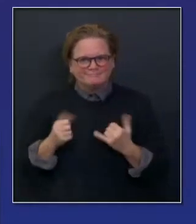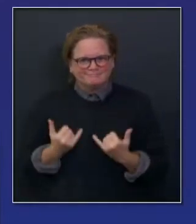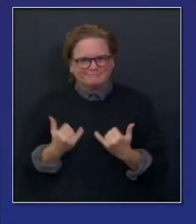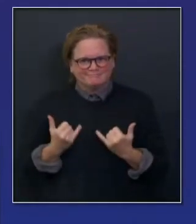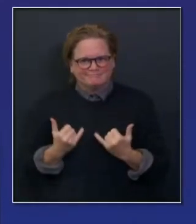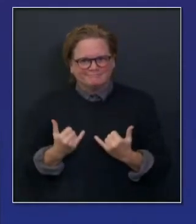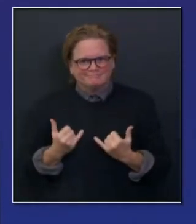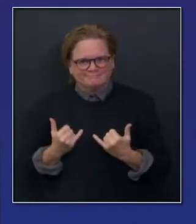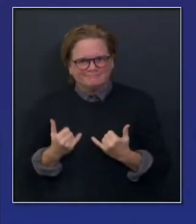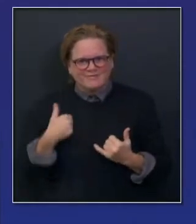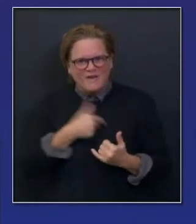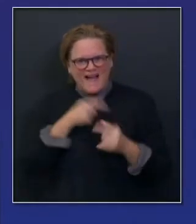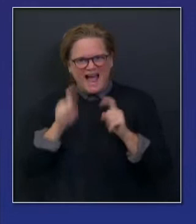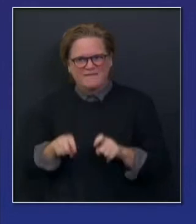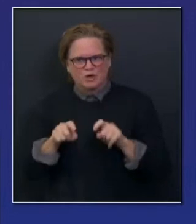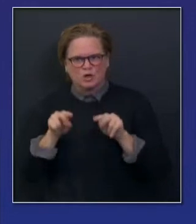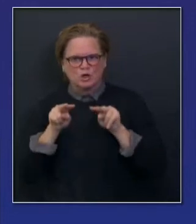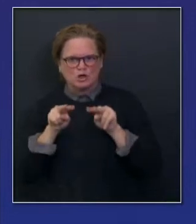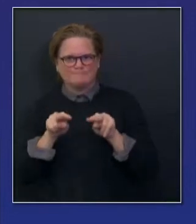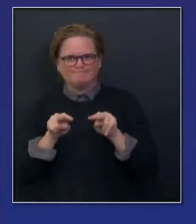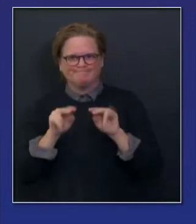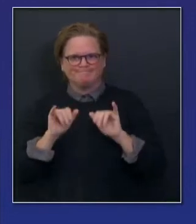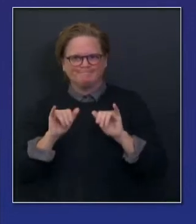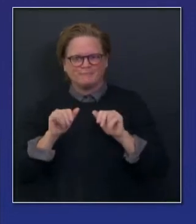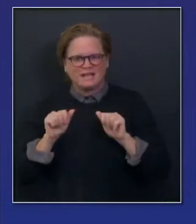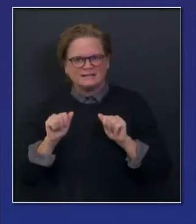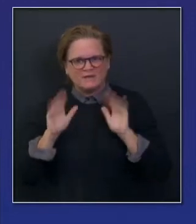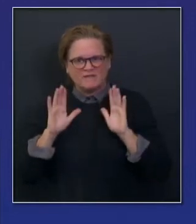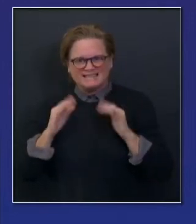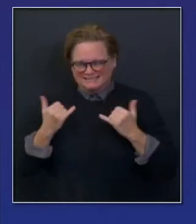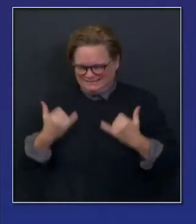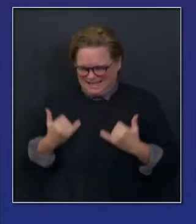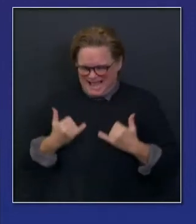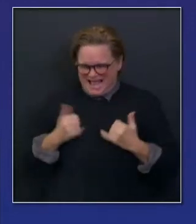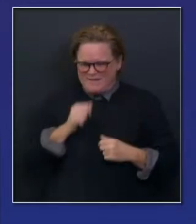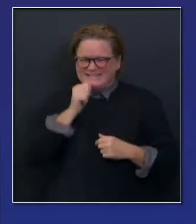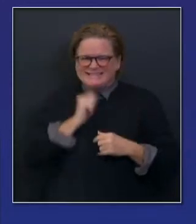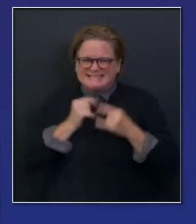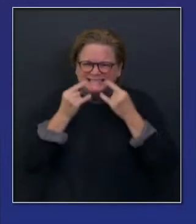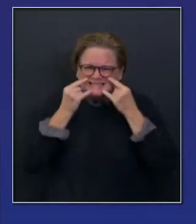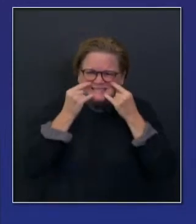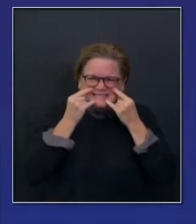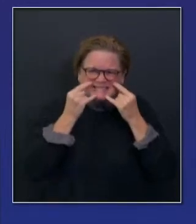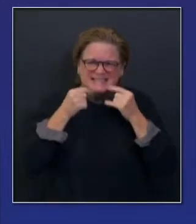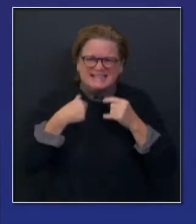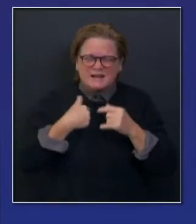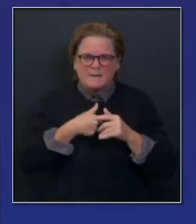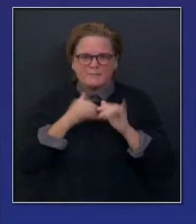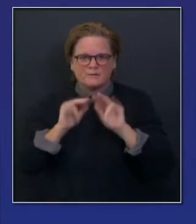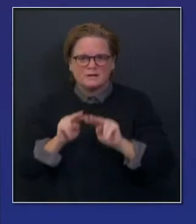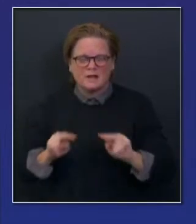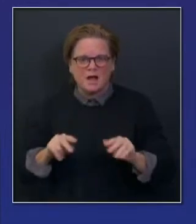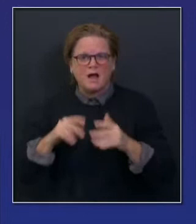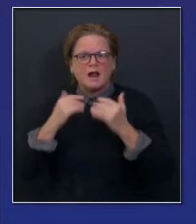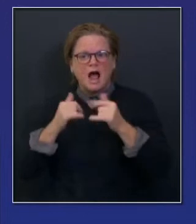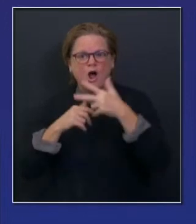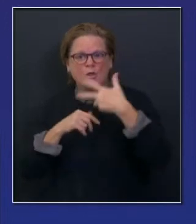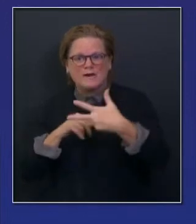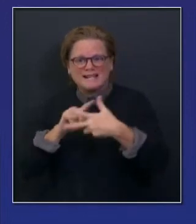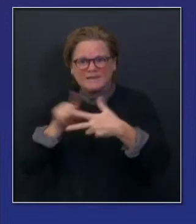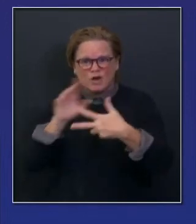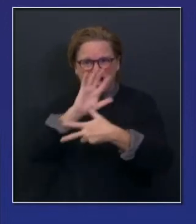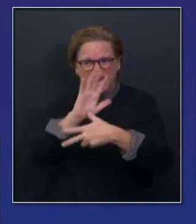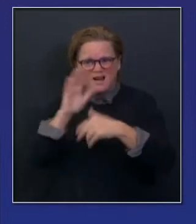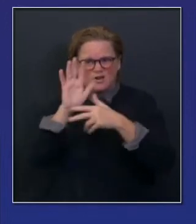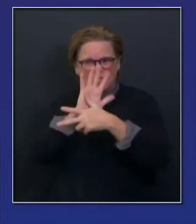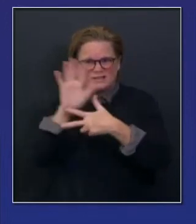fate and future. And so we are encouraging that with the stay-at-home order, and we put that into place based on ICU capacity, San Joaquin Valley, Southern California,